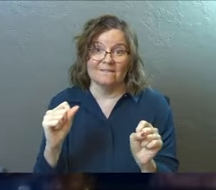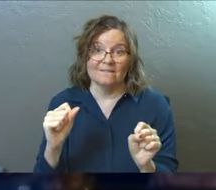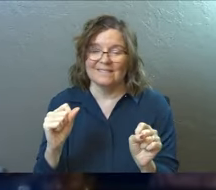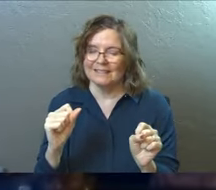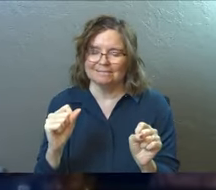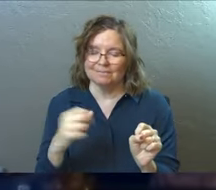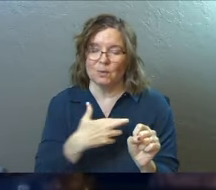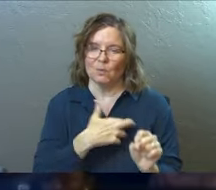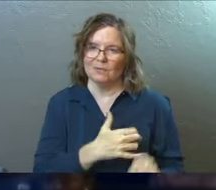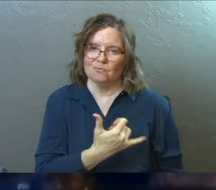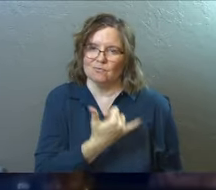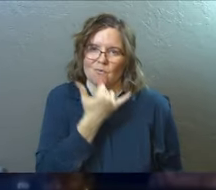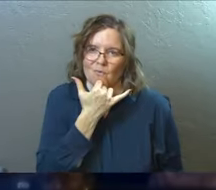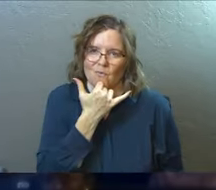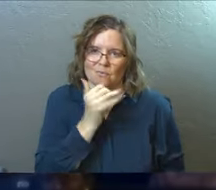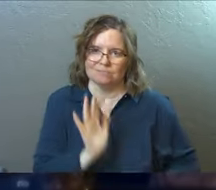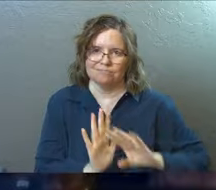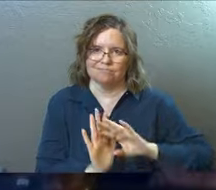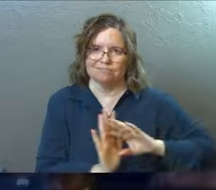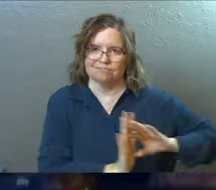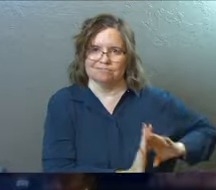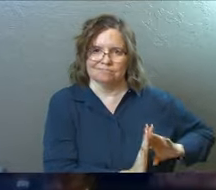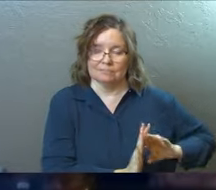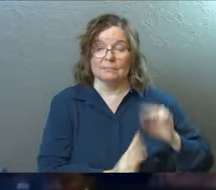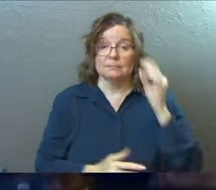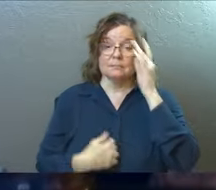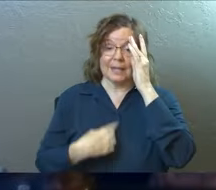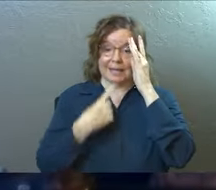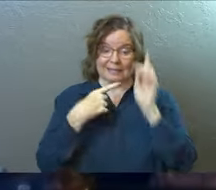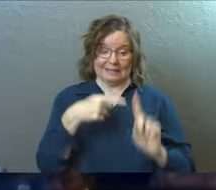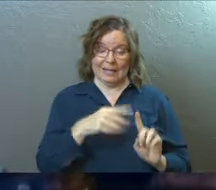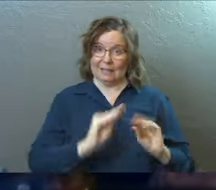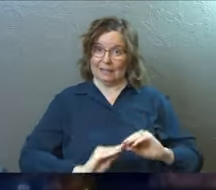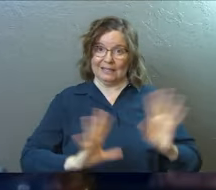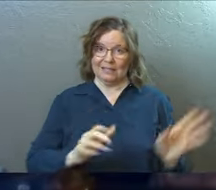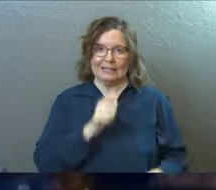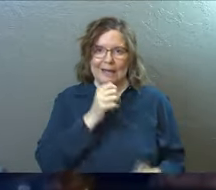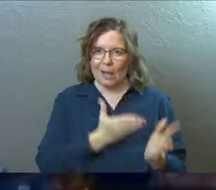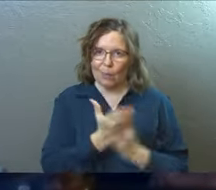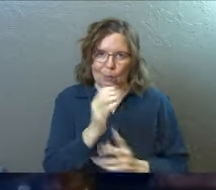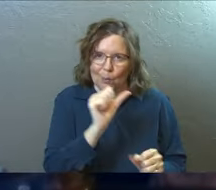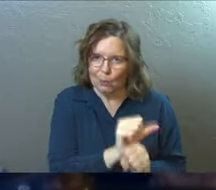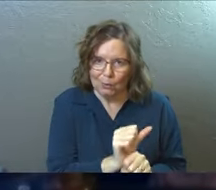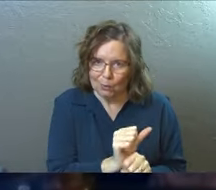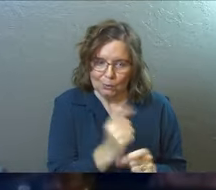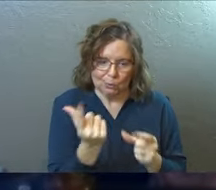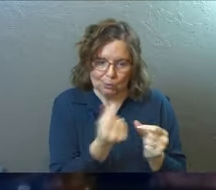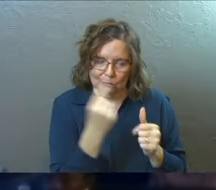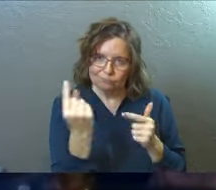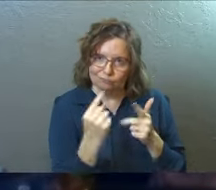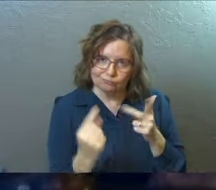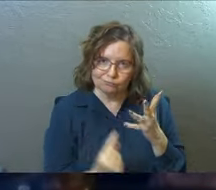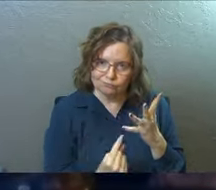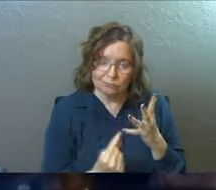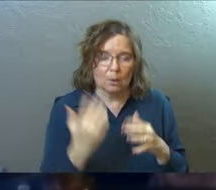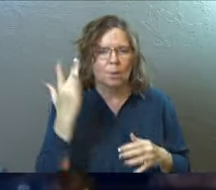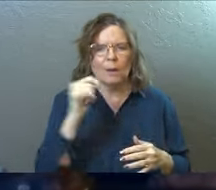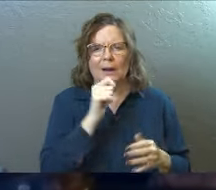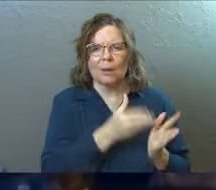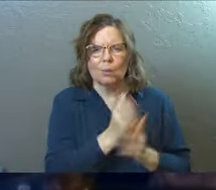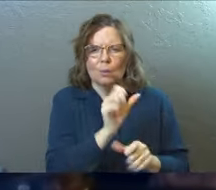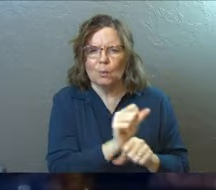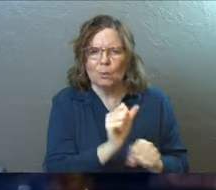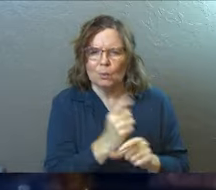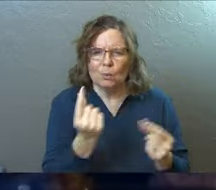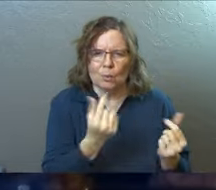But religion is wrong. And right here it says it. It's not through the works that you do. Now, why is it not